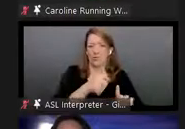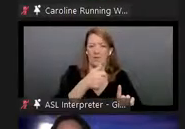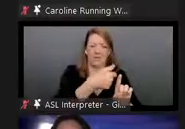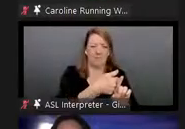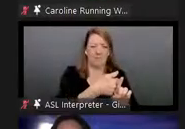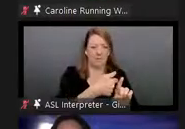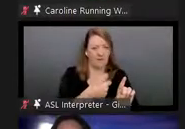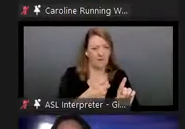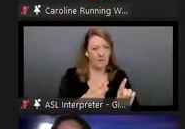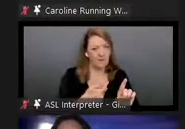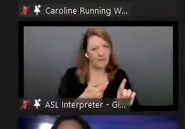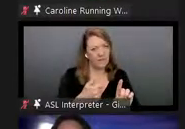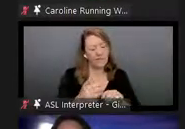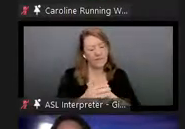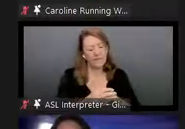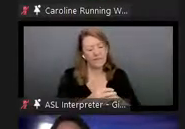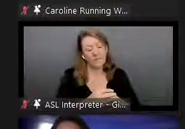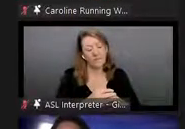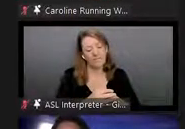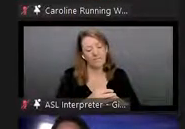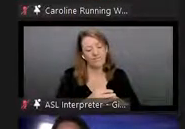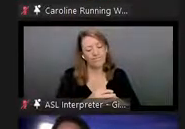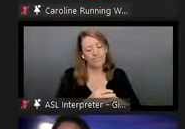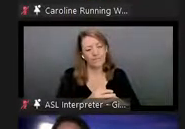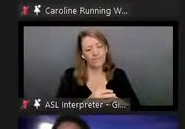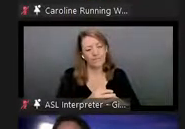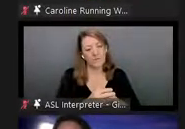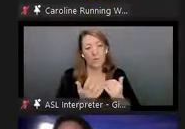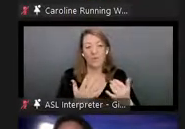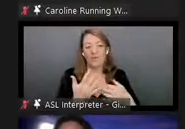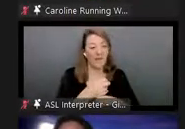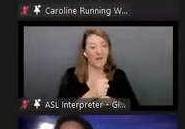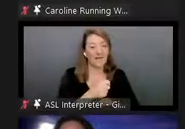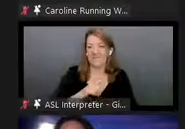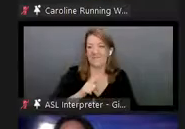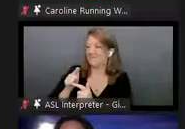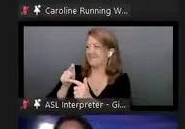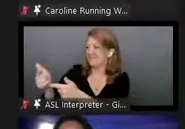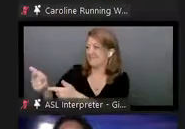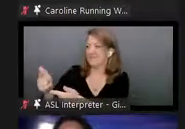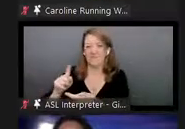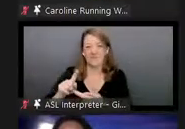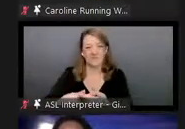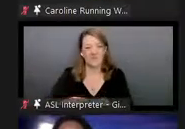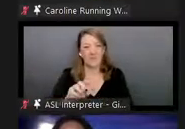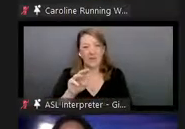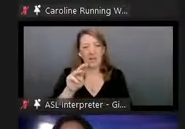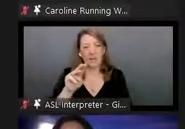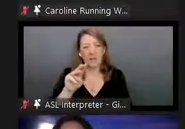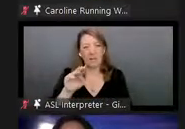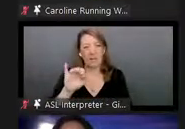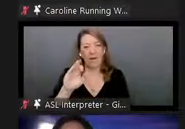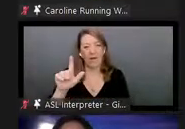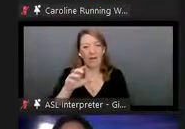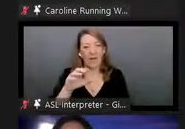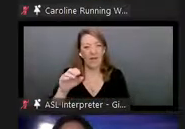And with that, I'm ready to hand over to Michael and Caroline for the hands-on.